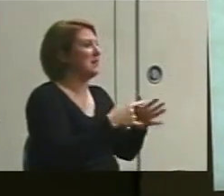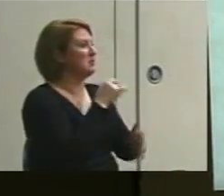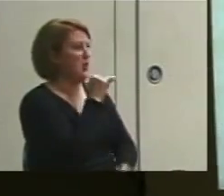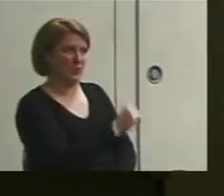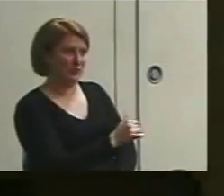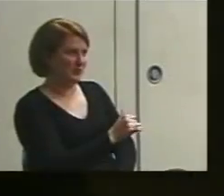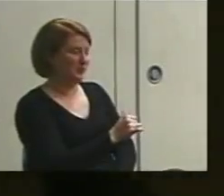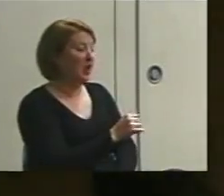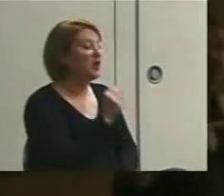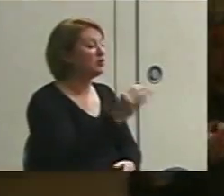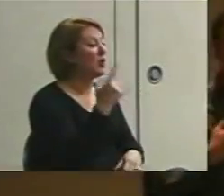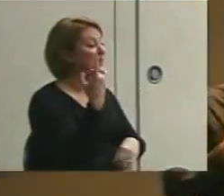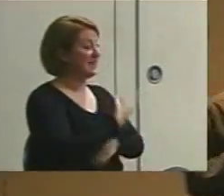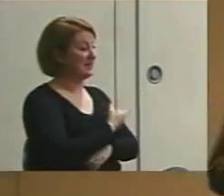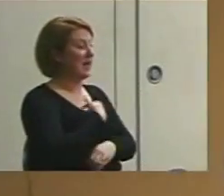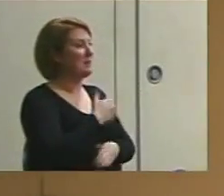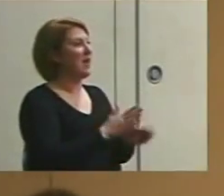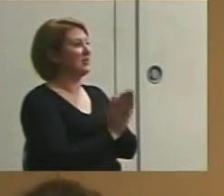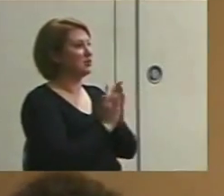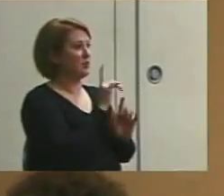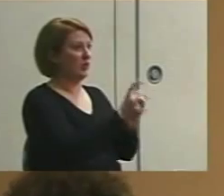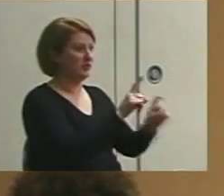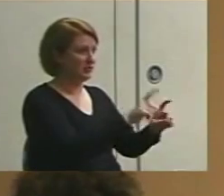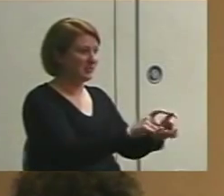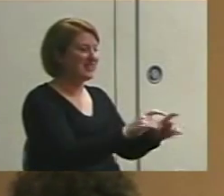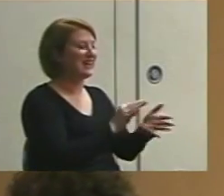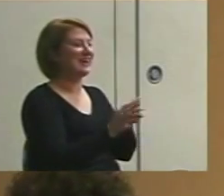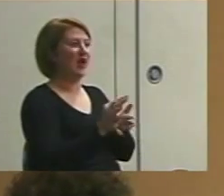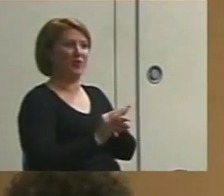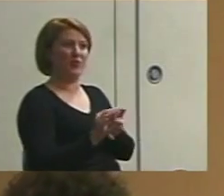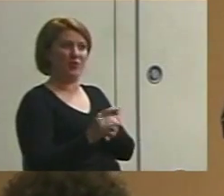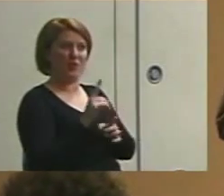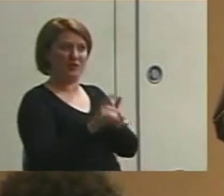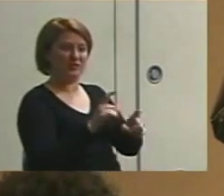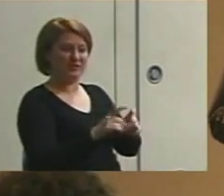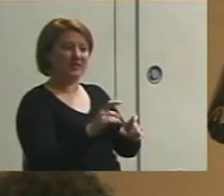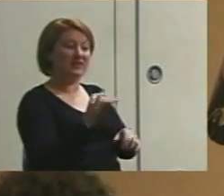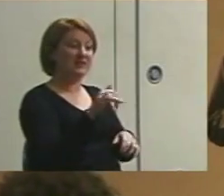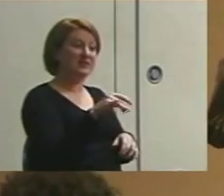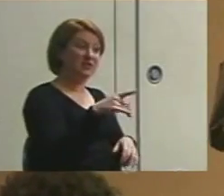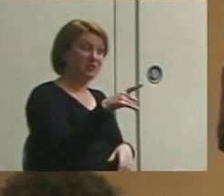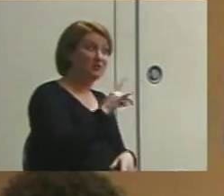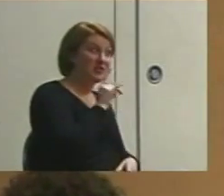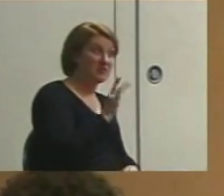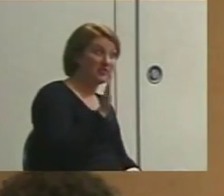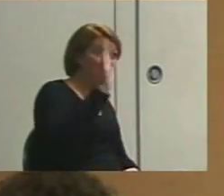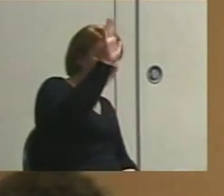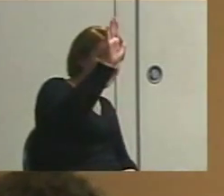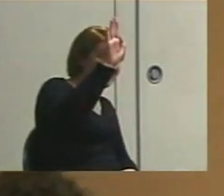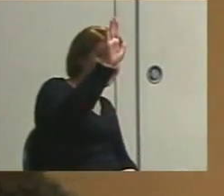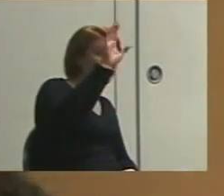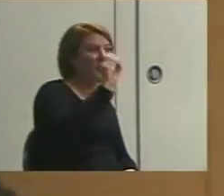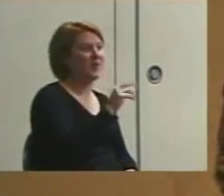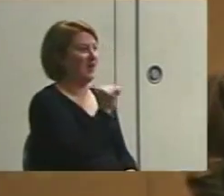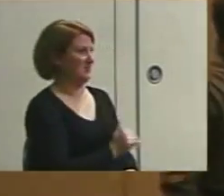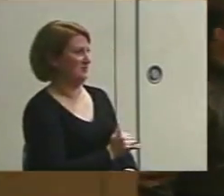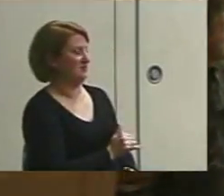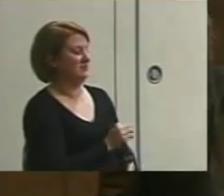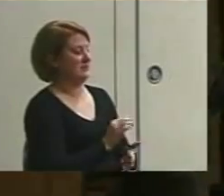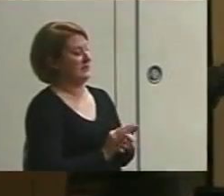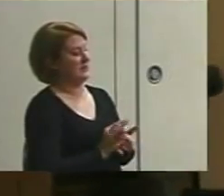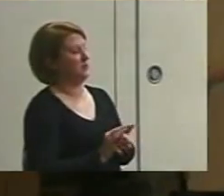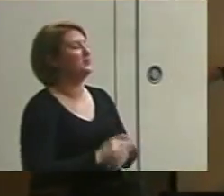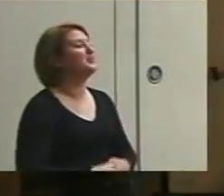on days when I'm asking questions, I could count the questions as the opportunity and say, is he or she raising their hand? Um,